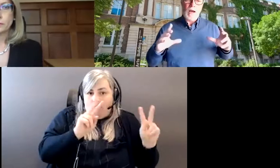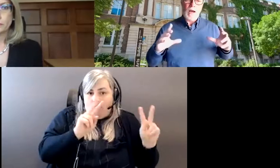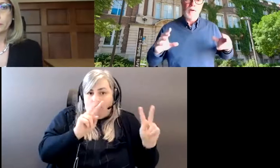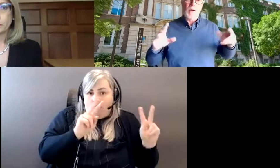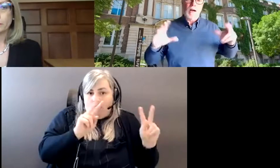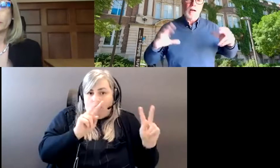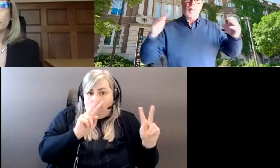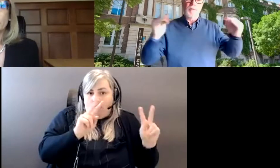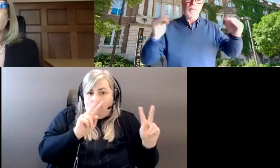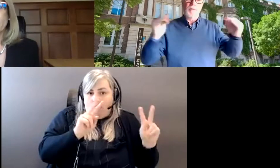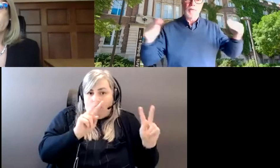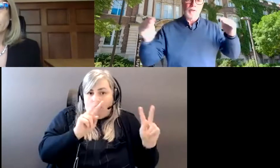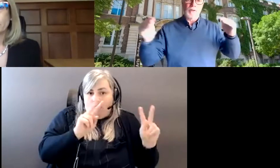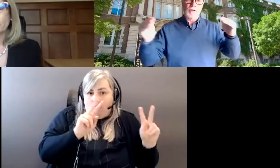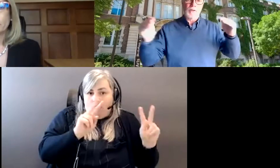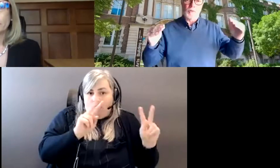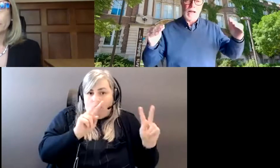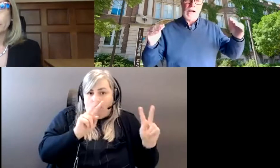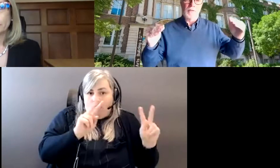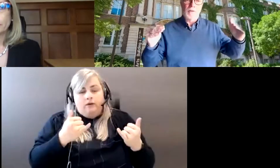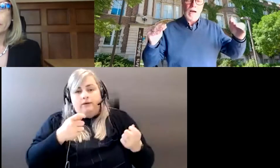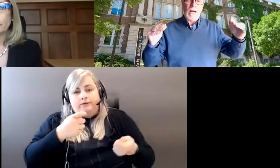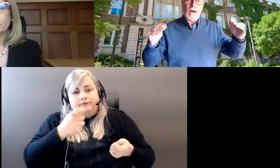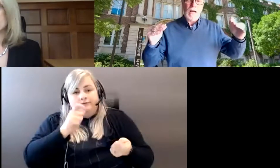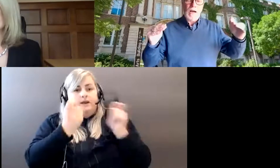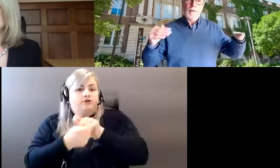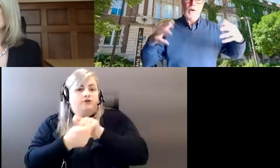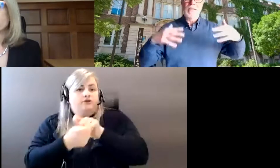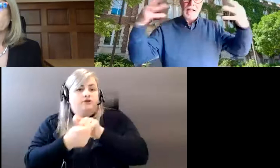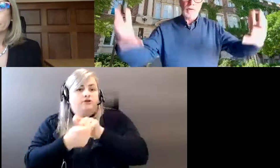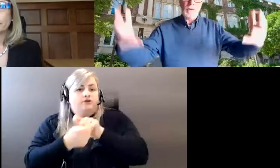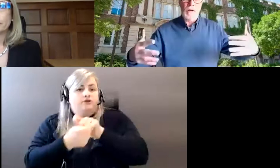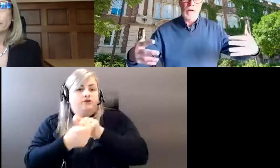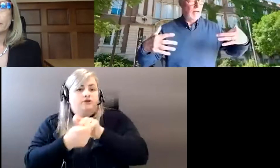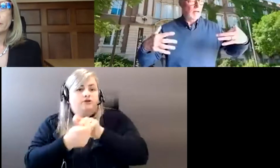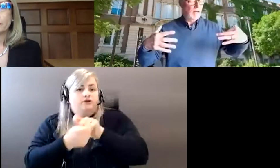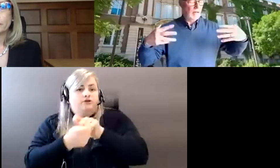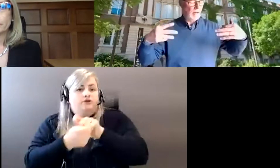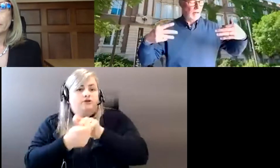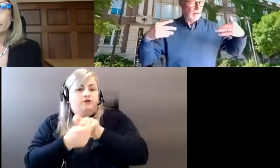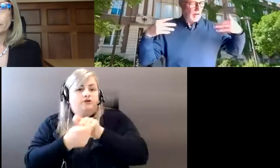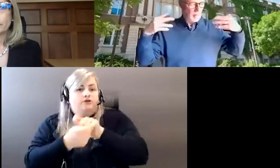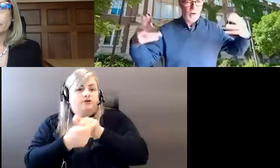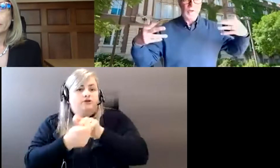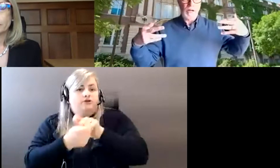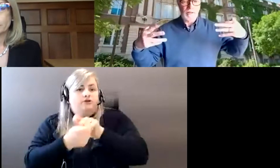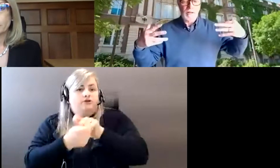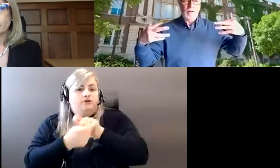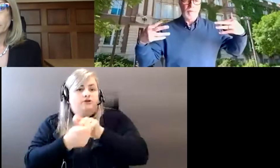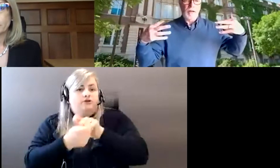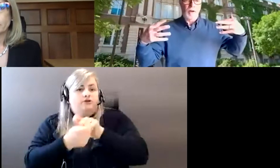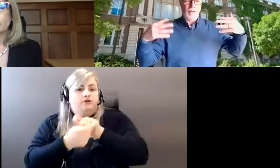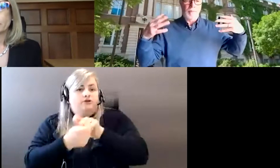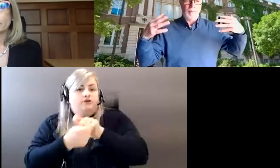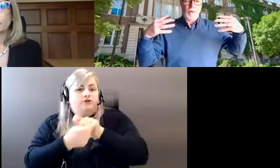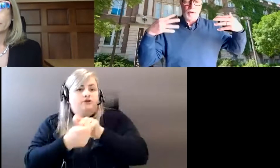have a couple of different changes. We have, um, um, transactional hubs and, and, and, I, I apologize to